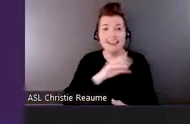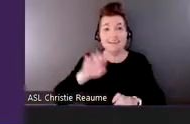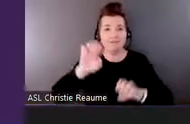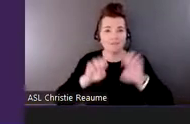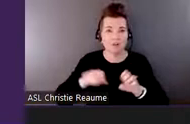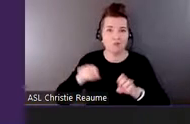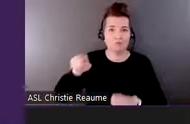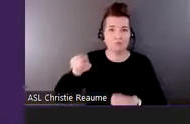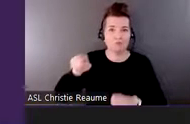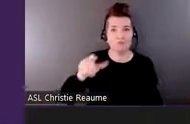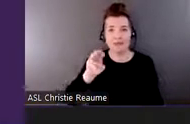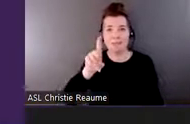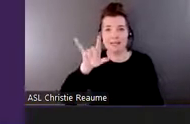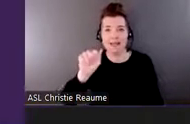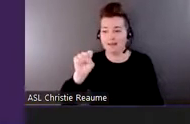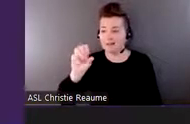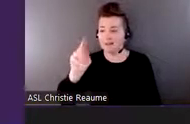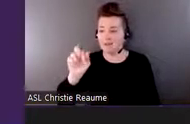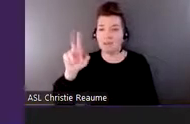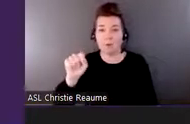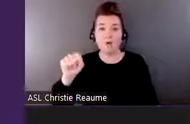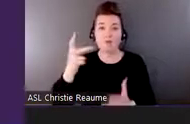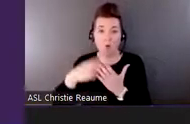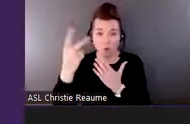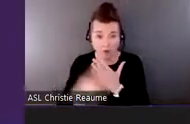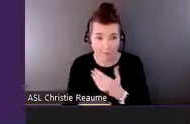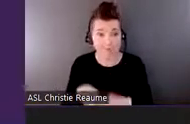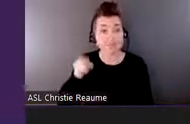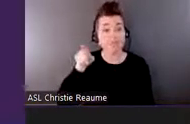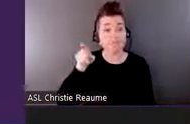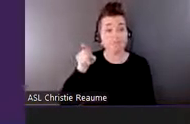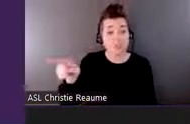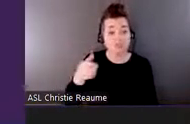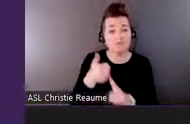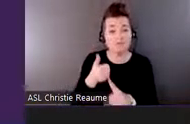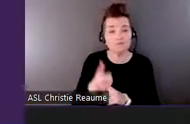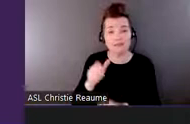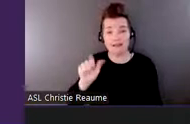Karen also is an adjunct research professor in sociology